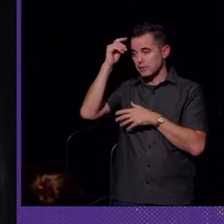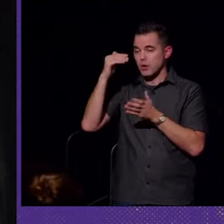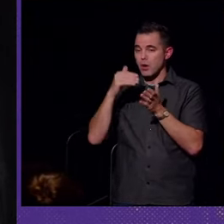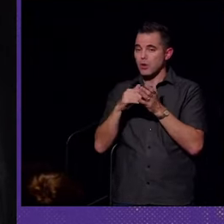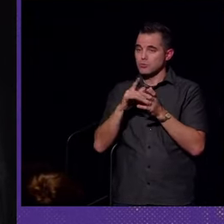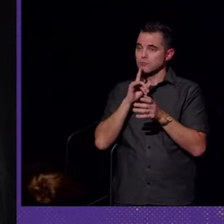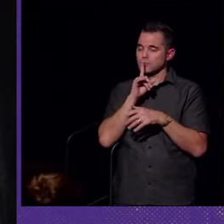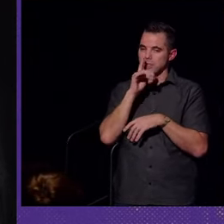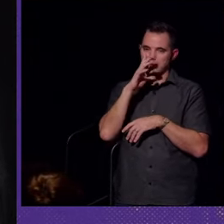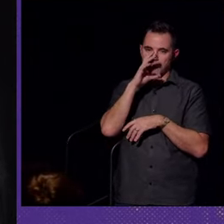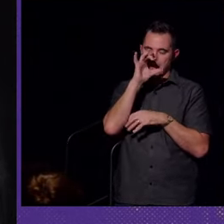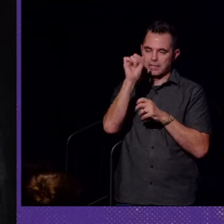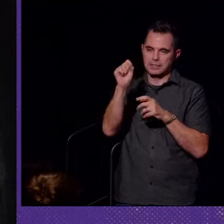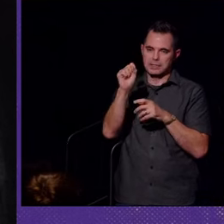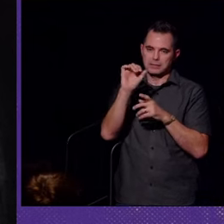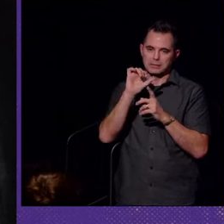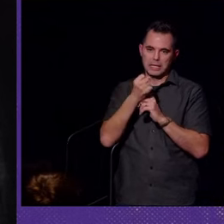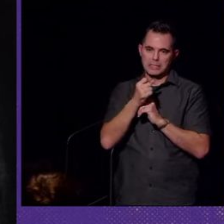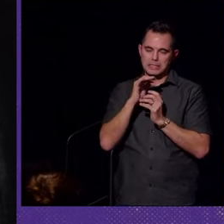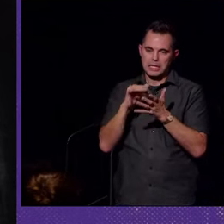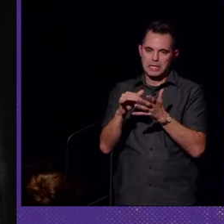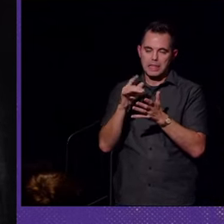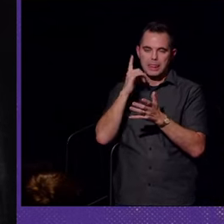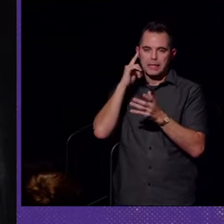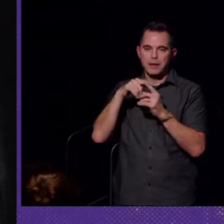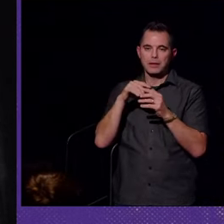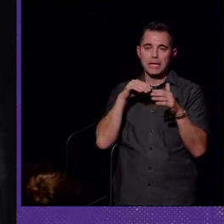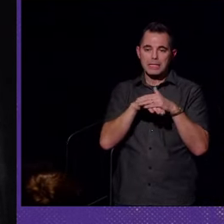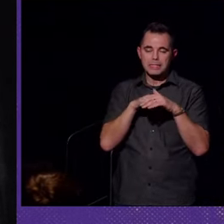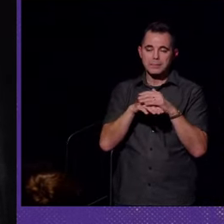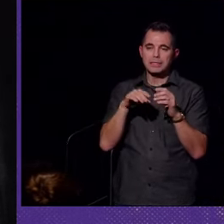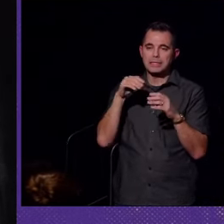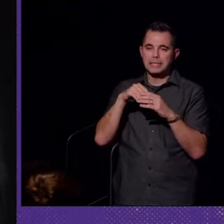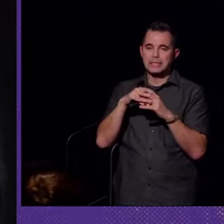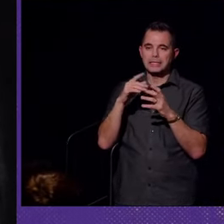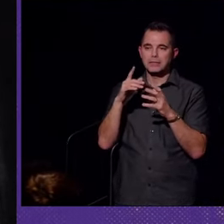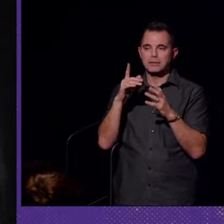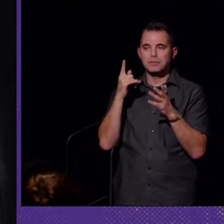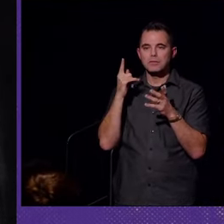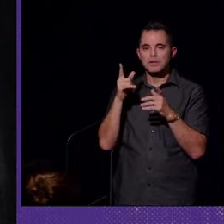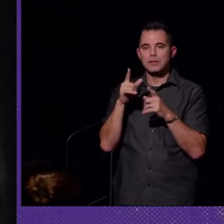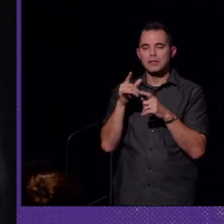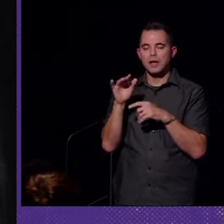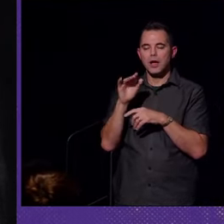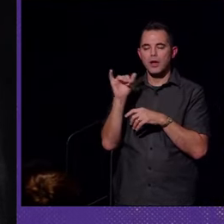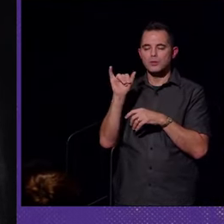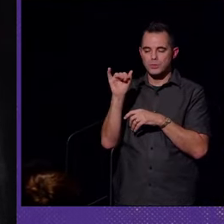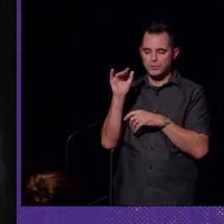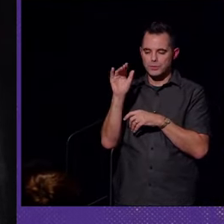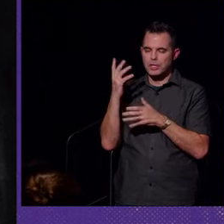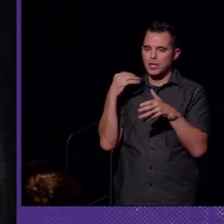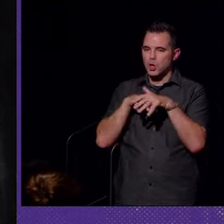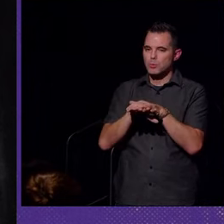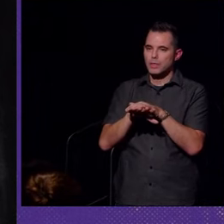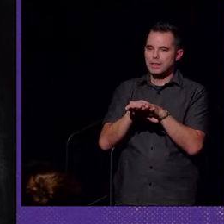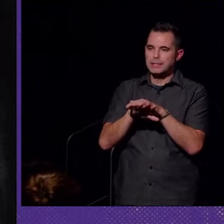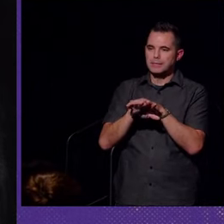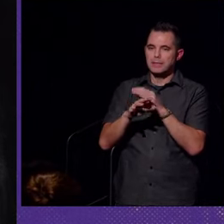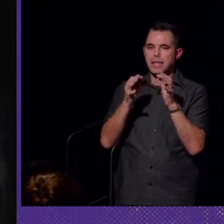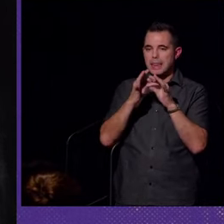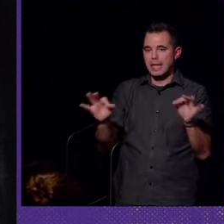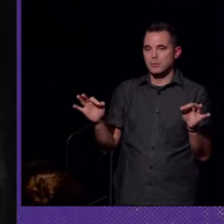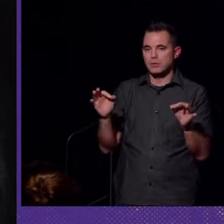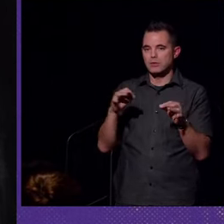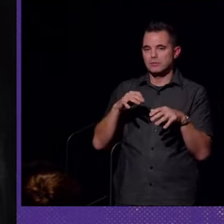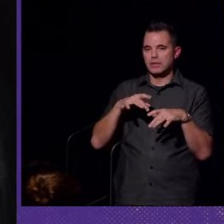also really fascinating case study, and thinking about accessibility and distribution, as well as incorporating, um, language